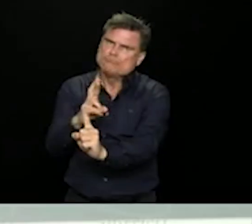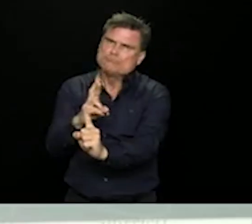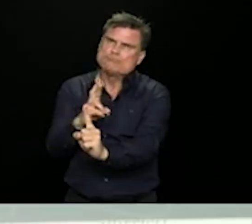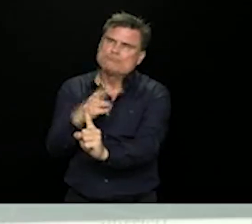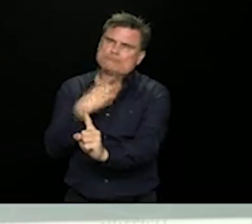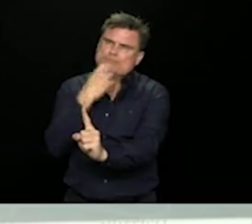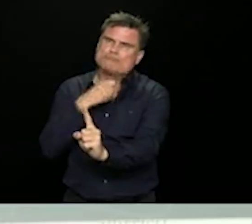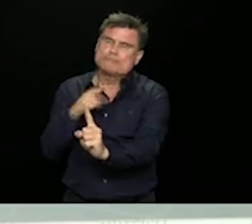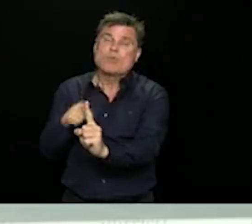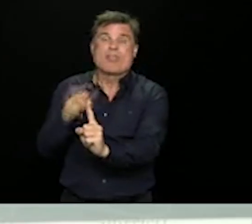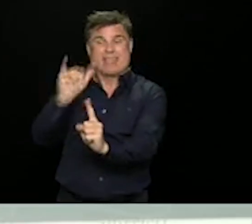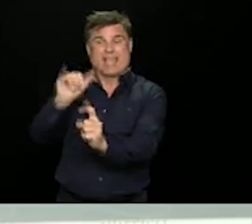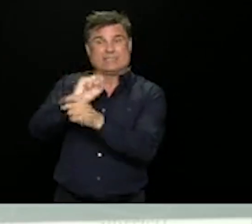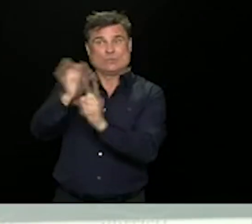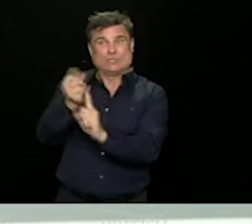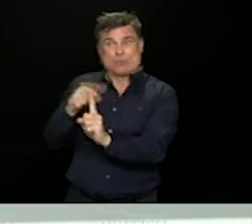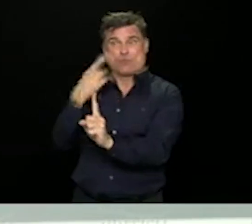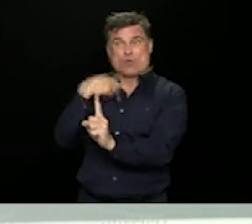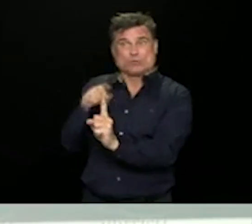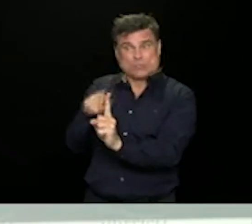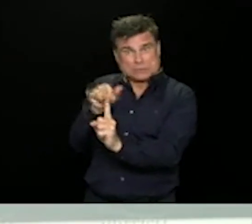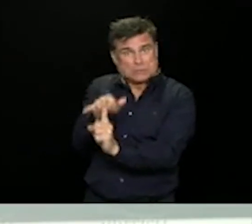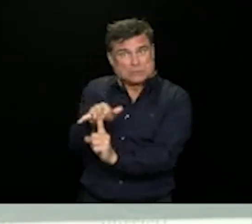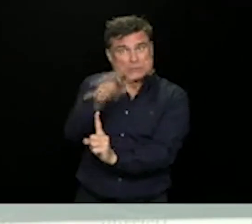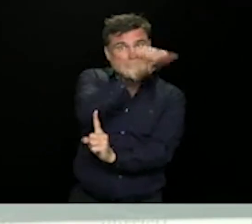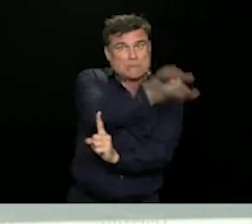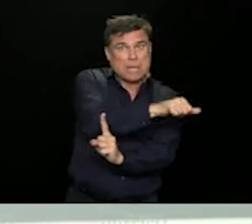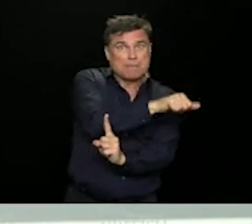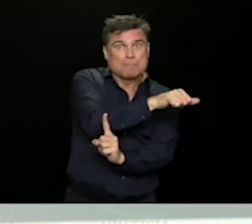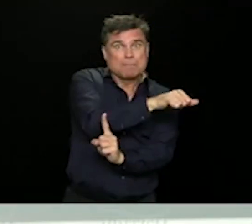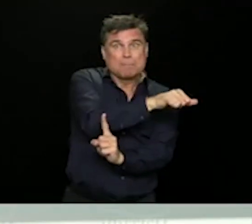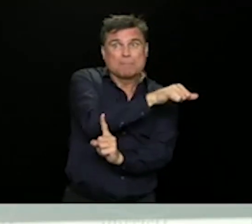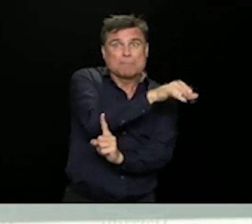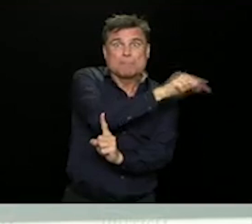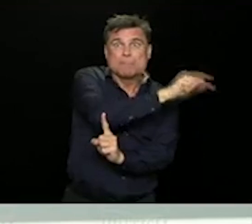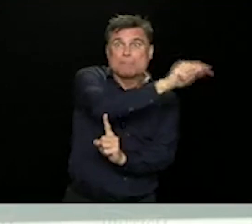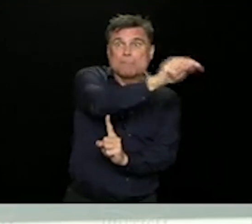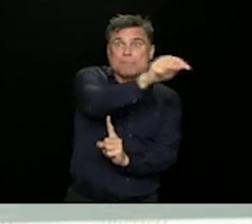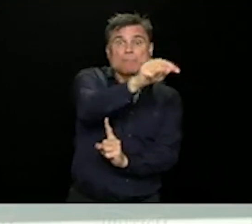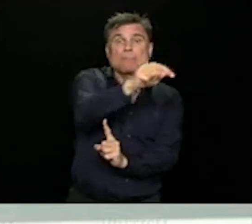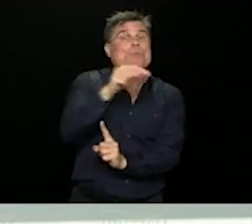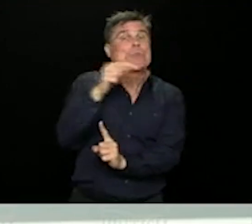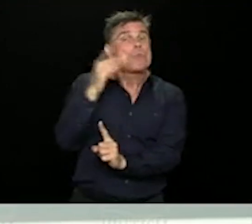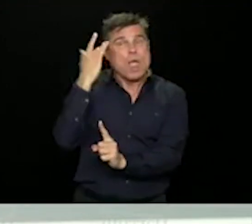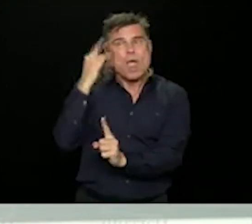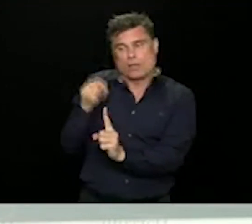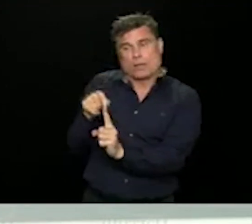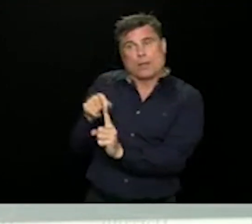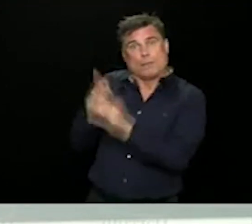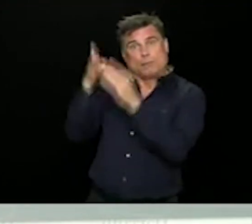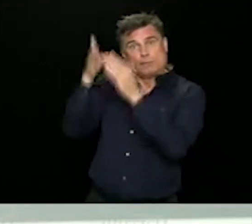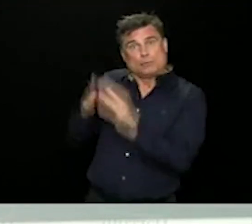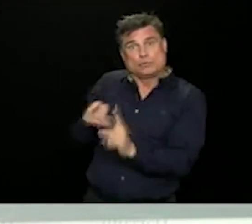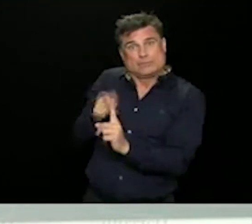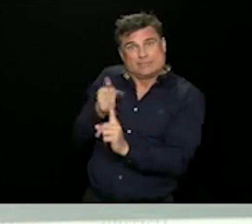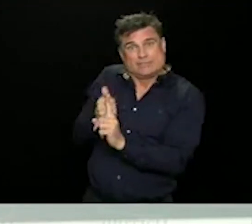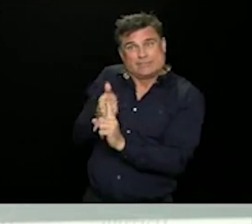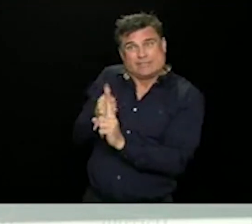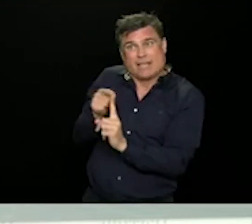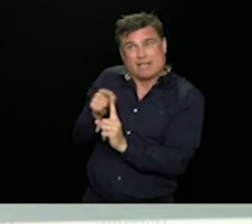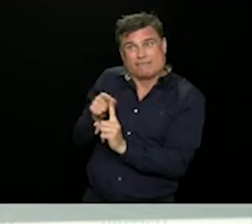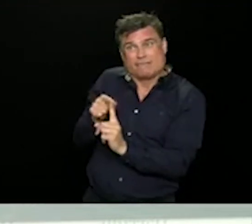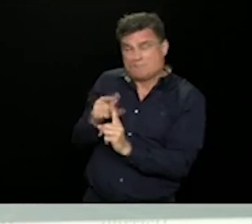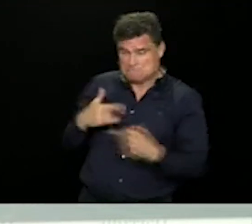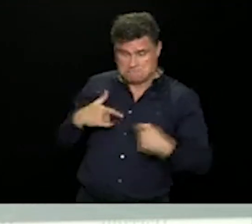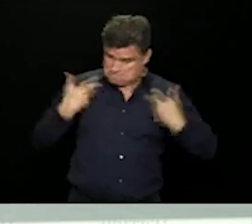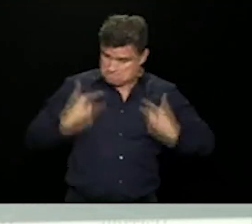So as we've opened up different workplaces, we have seen people having more contact in their workplace. And we've seen that in